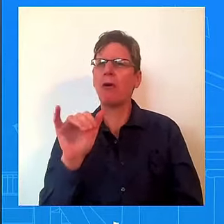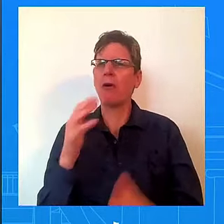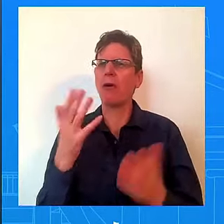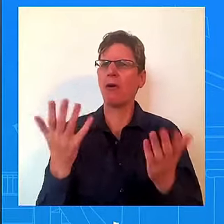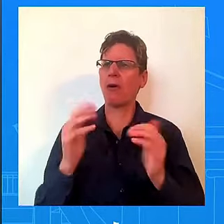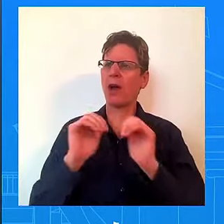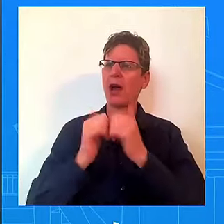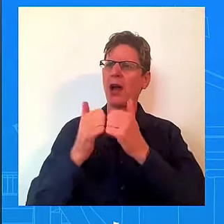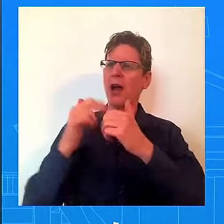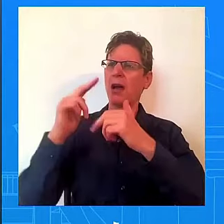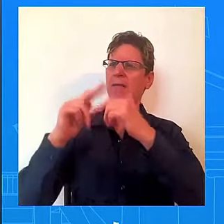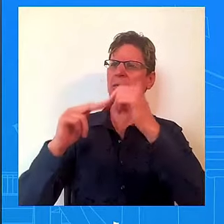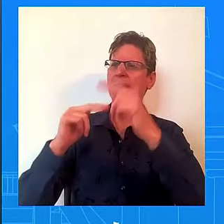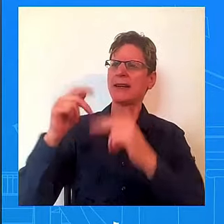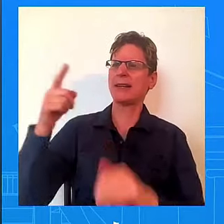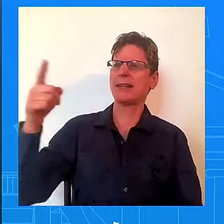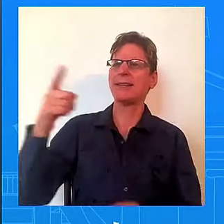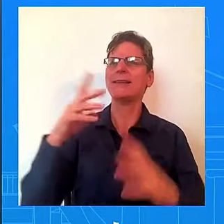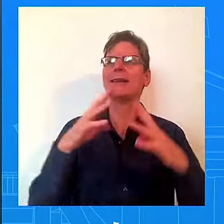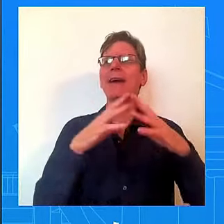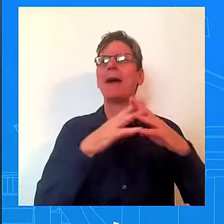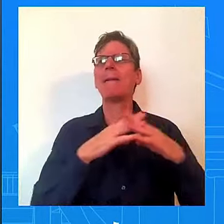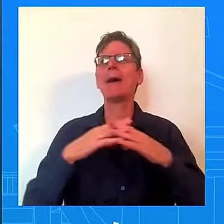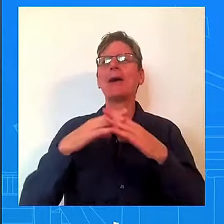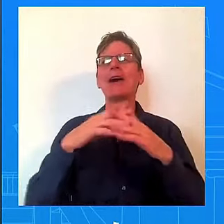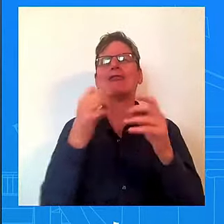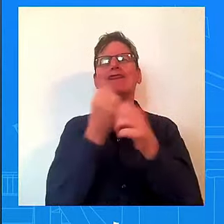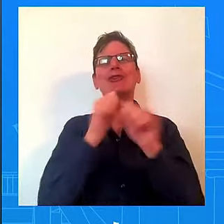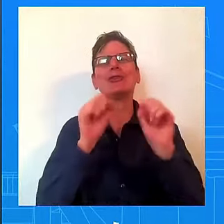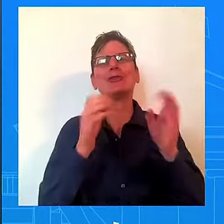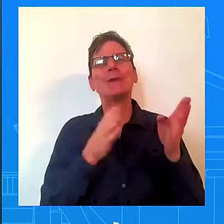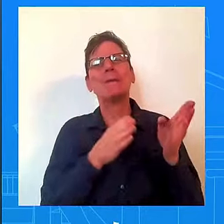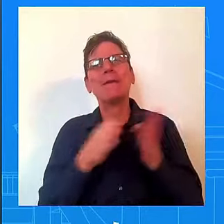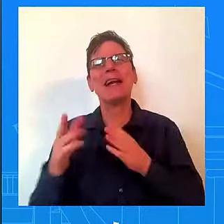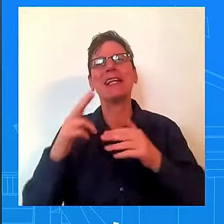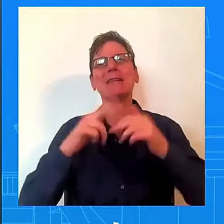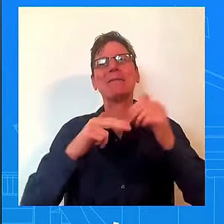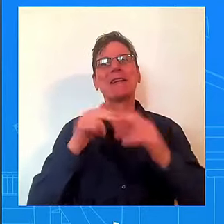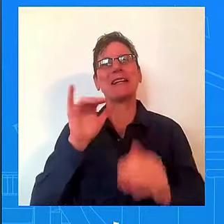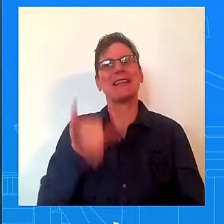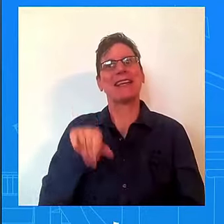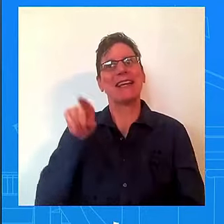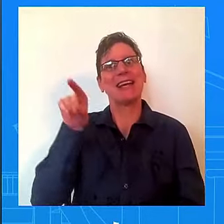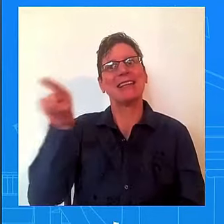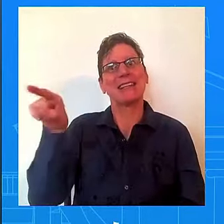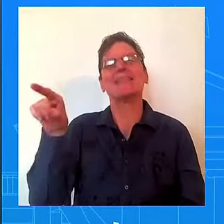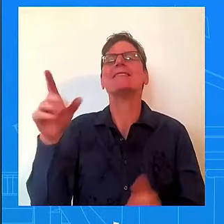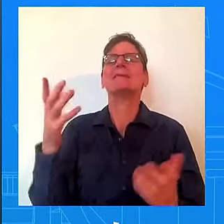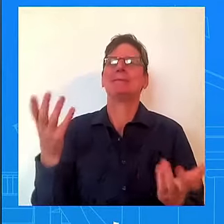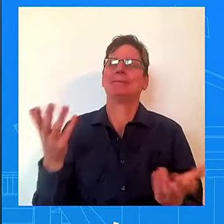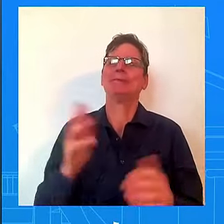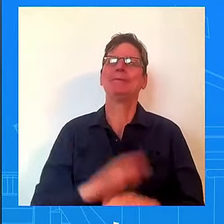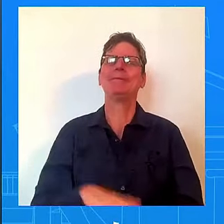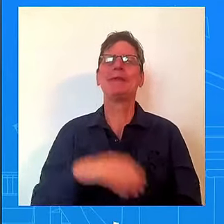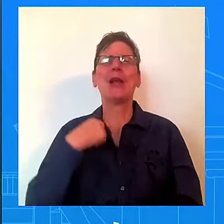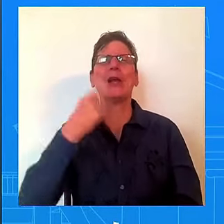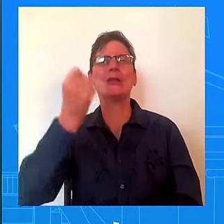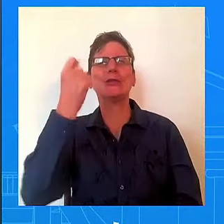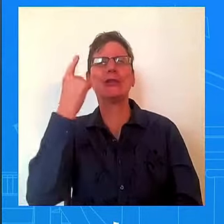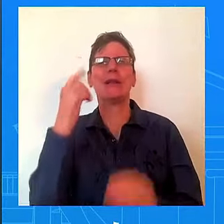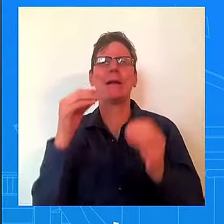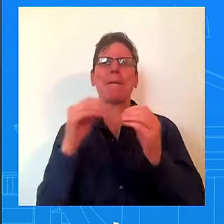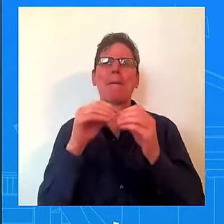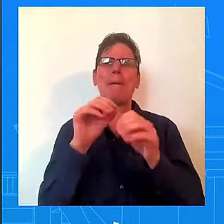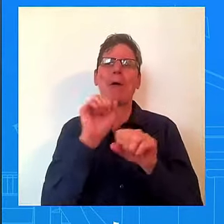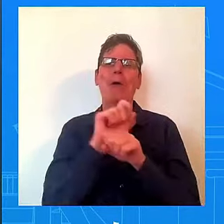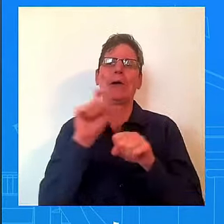So, you know, we're, we undeniably understand that there's more work to be done. But at the same time, you know,